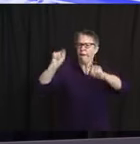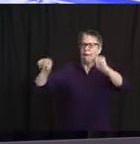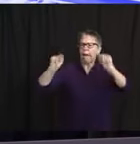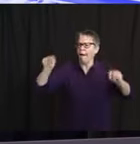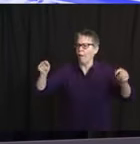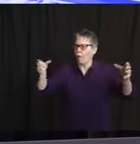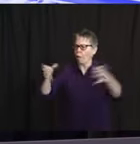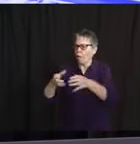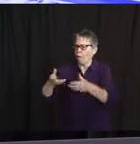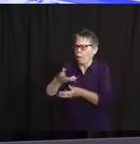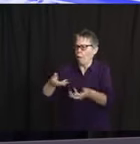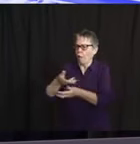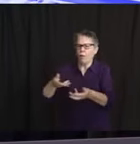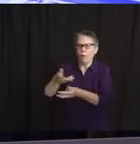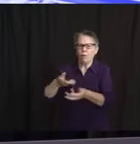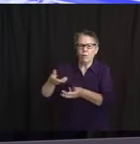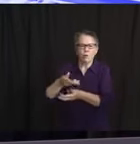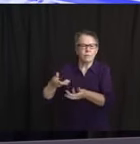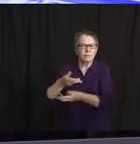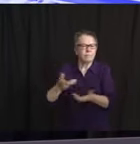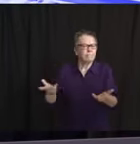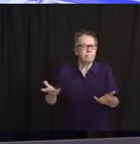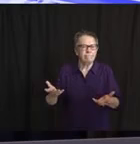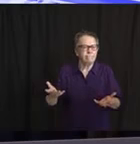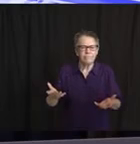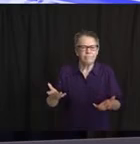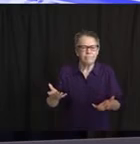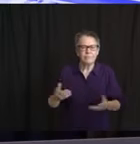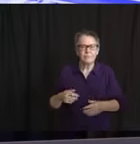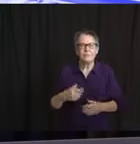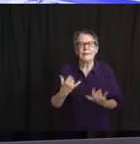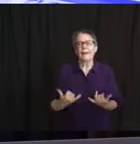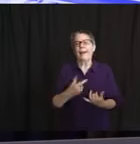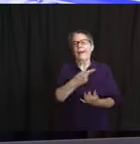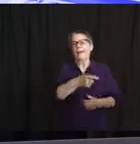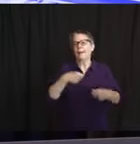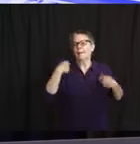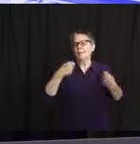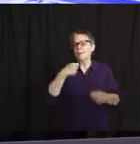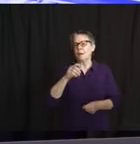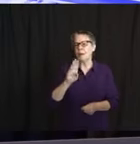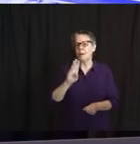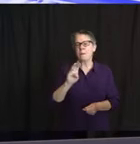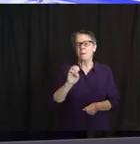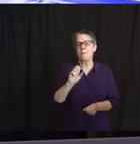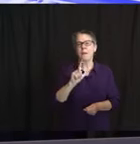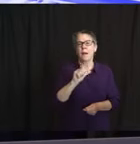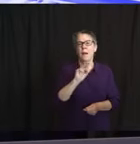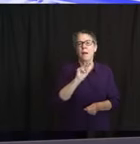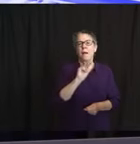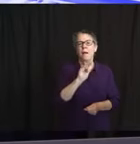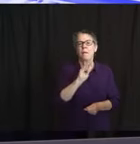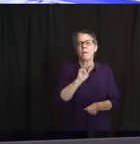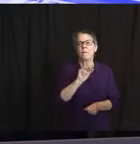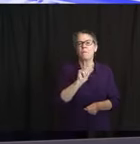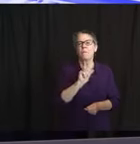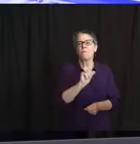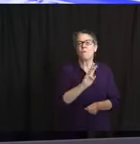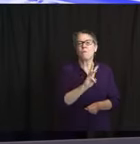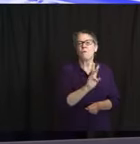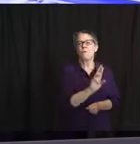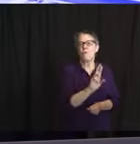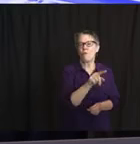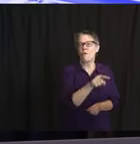time today. In addition to the EO violation, they were also cited for making a public nuisance. And just from a law enforcement